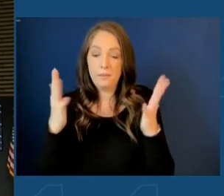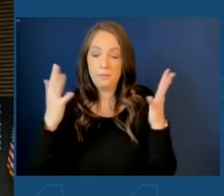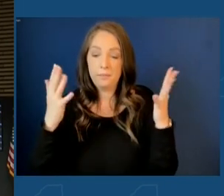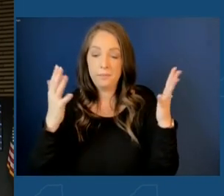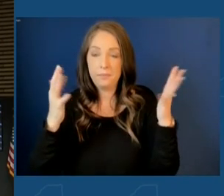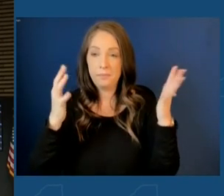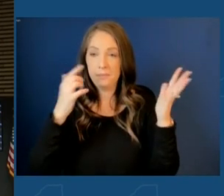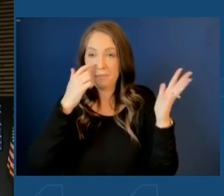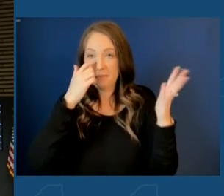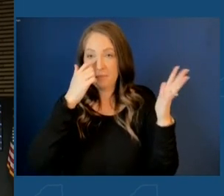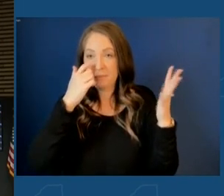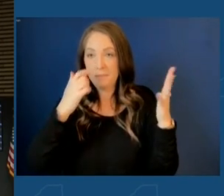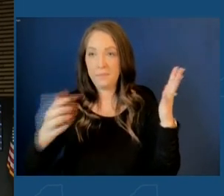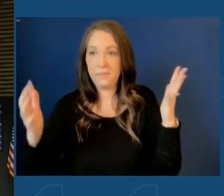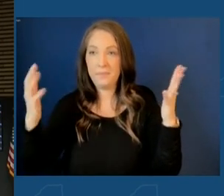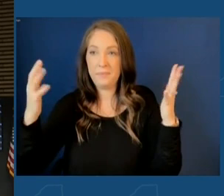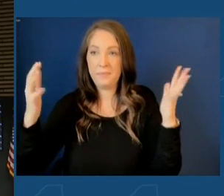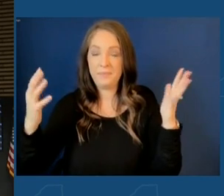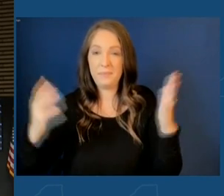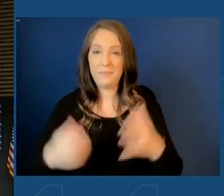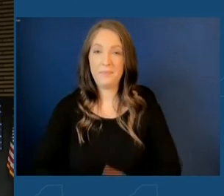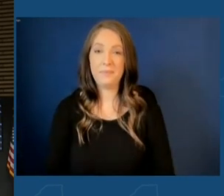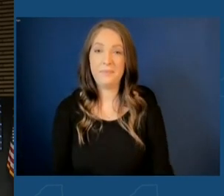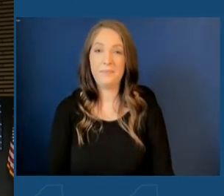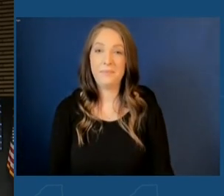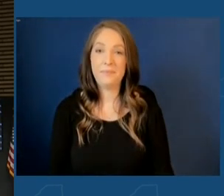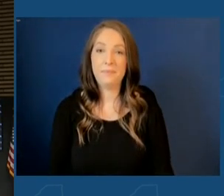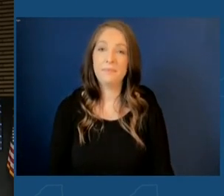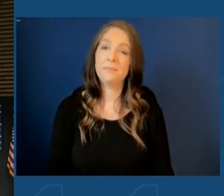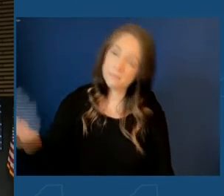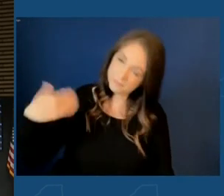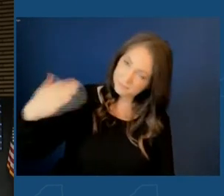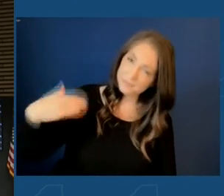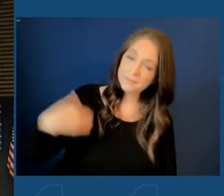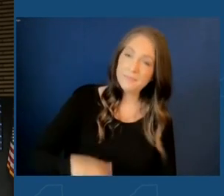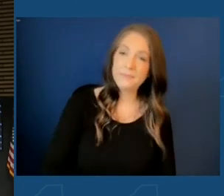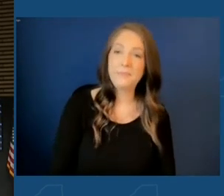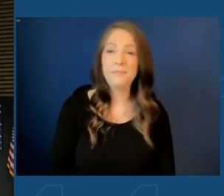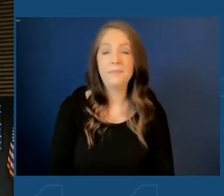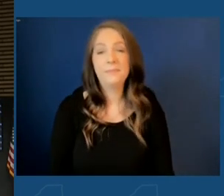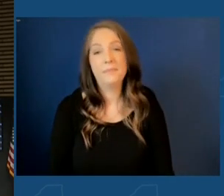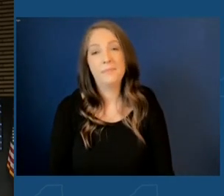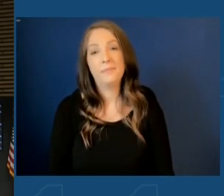Can we get him in between us? Let's get him. Let's hold up.